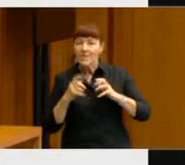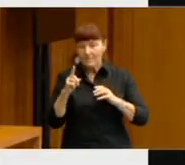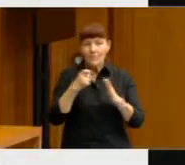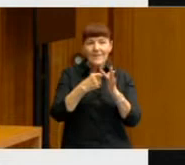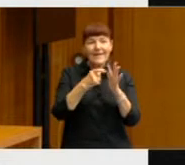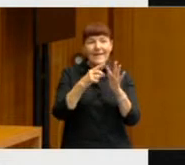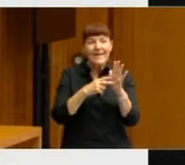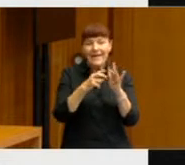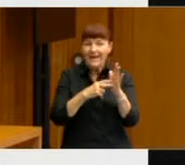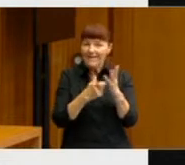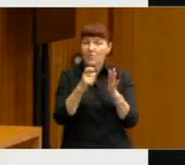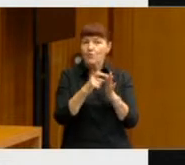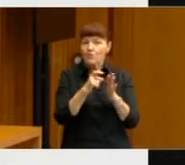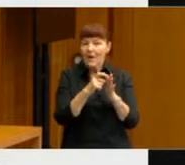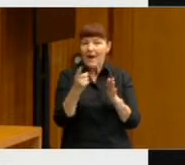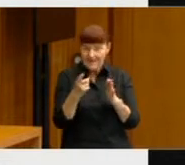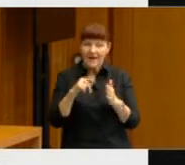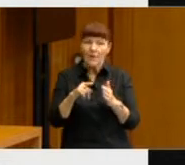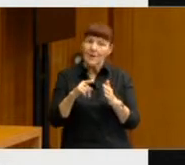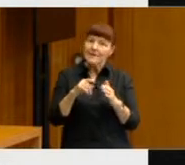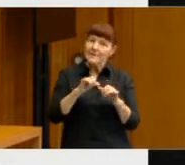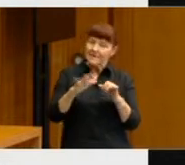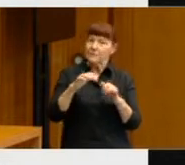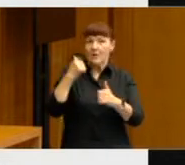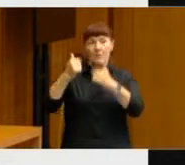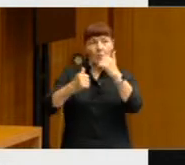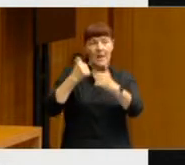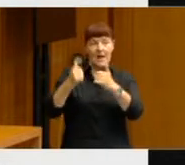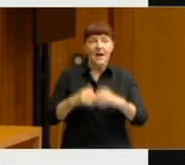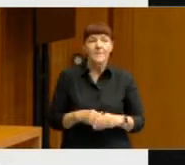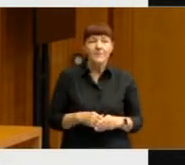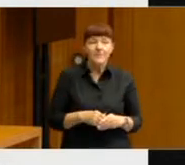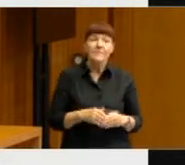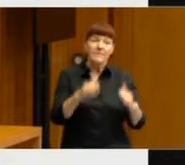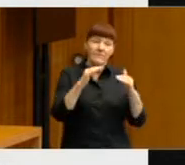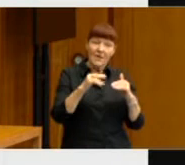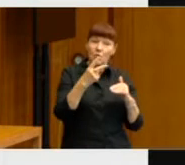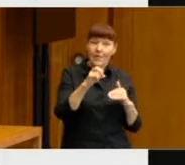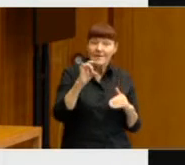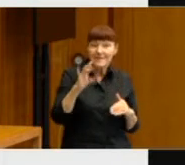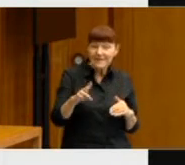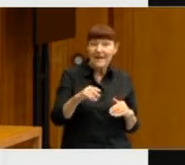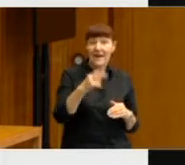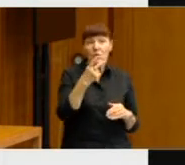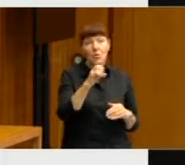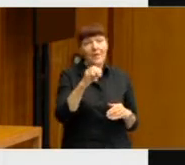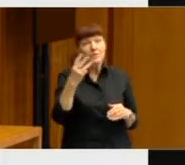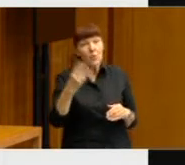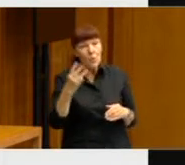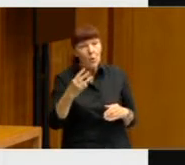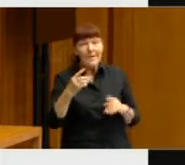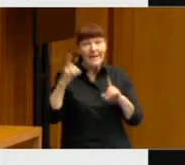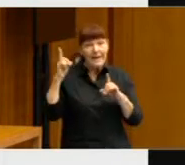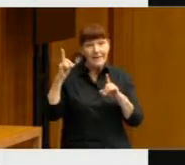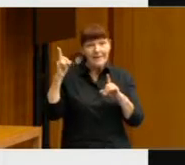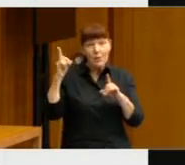Rudd was standing, who was quite exceptionally popular. But even in 2010 and 2013, you can see that